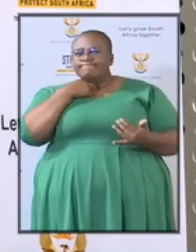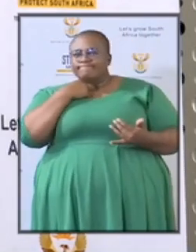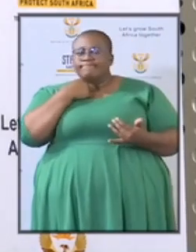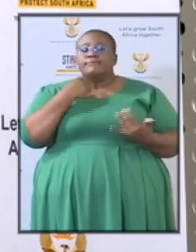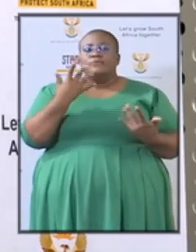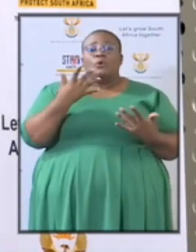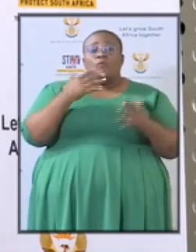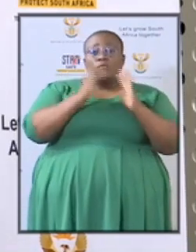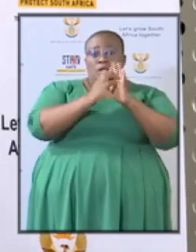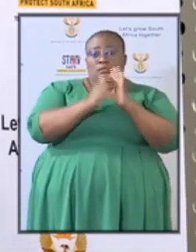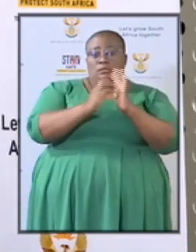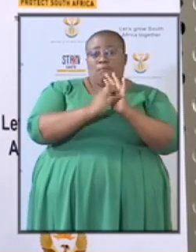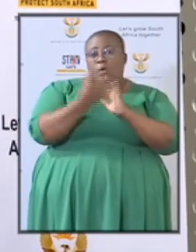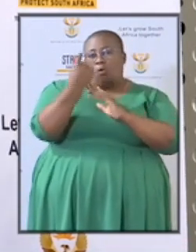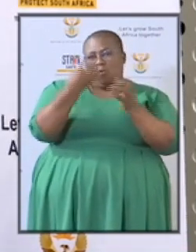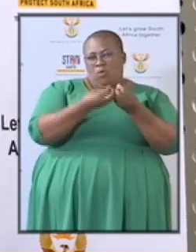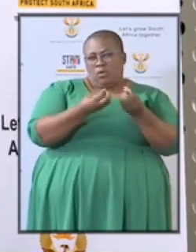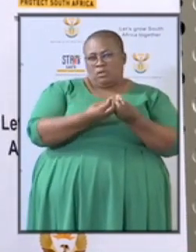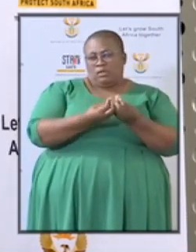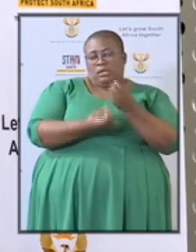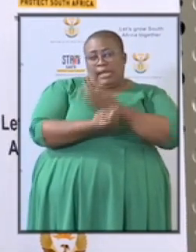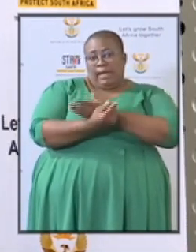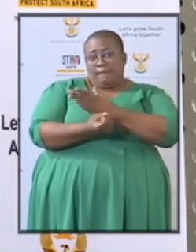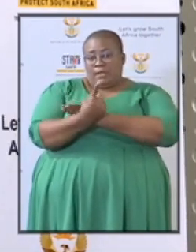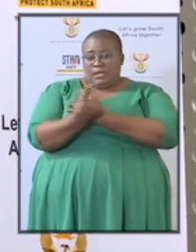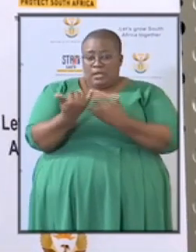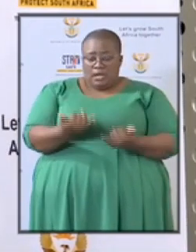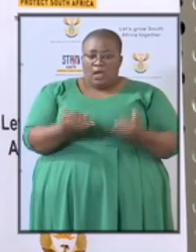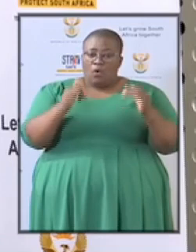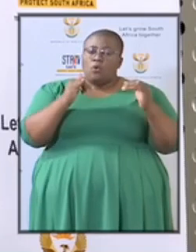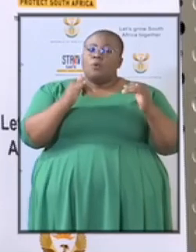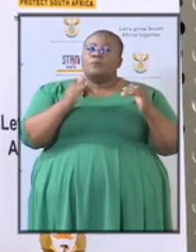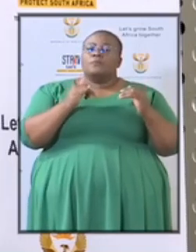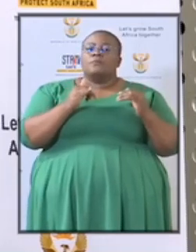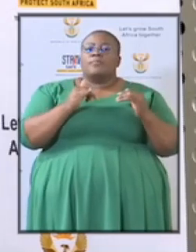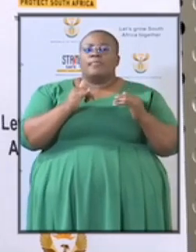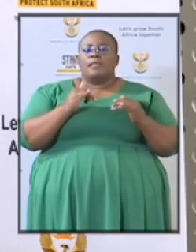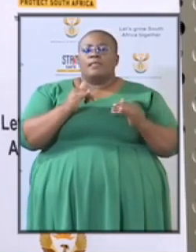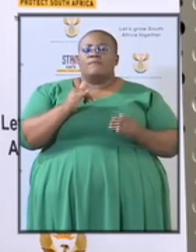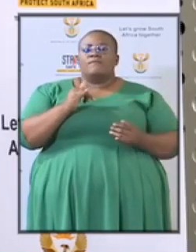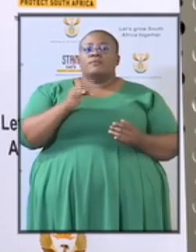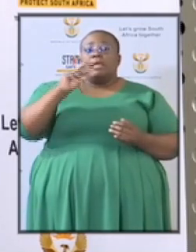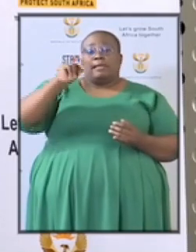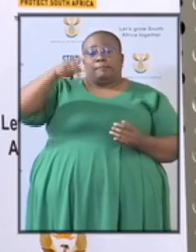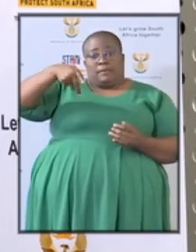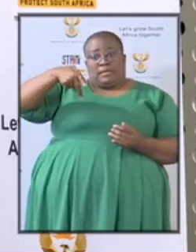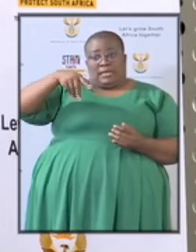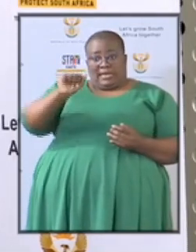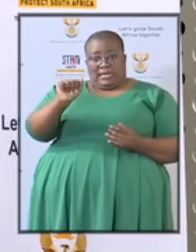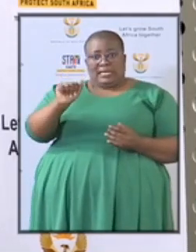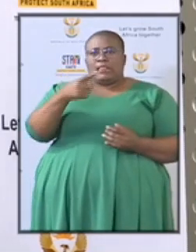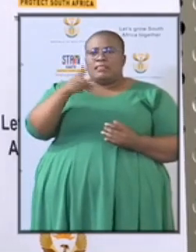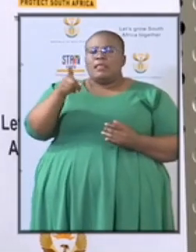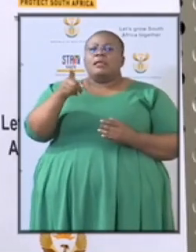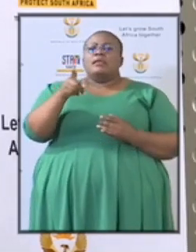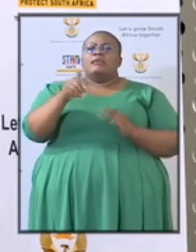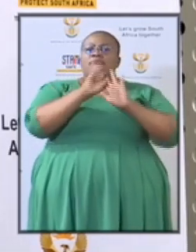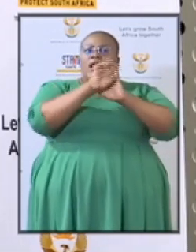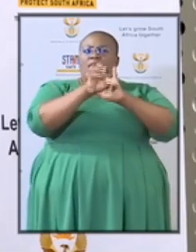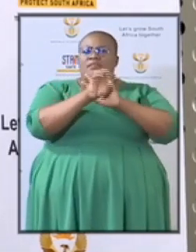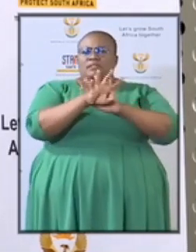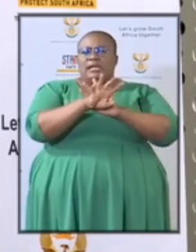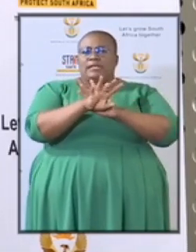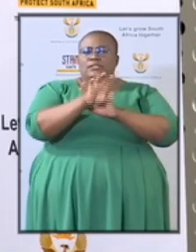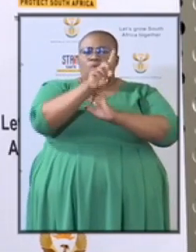things that are currently happening in the national prosecuting authority they have recently advertised about 100 posts across the counter